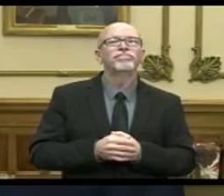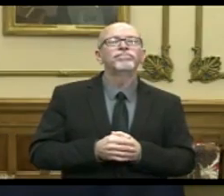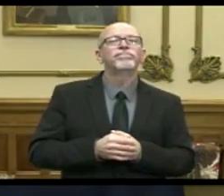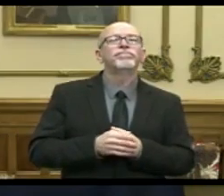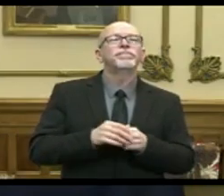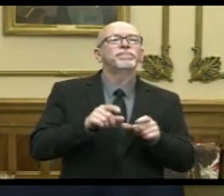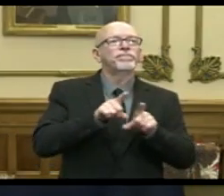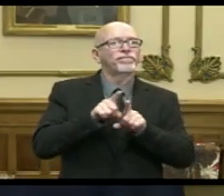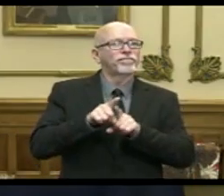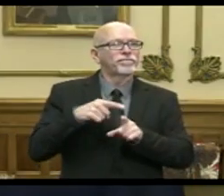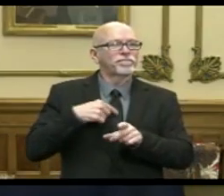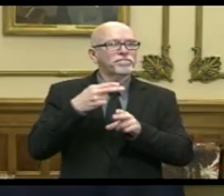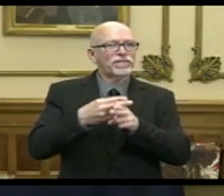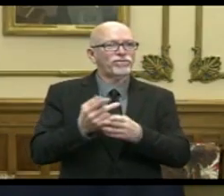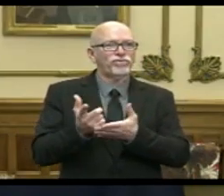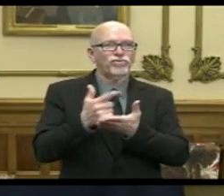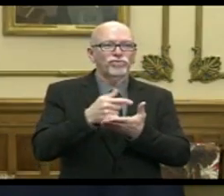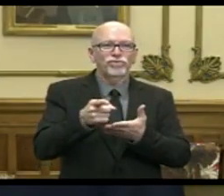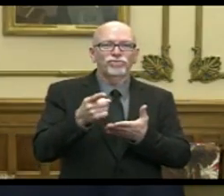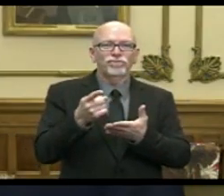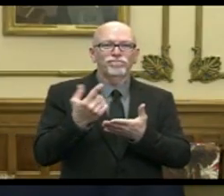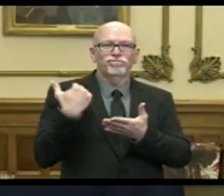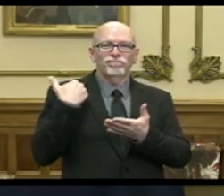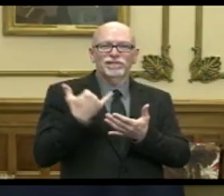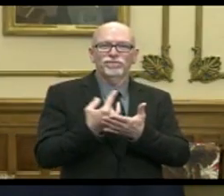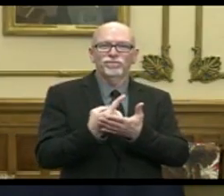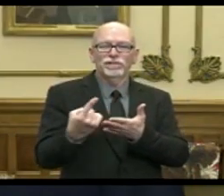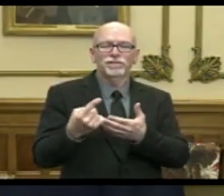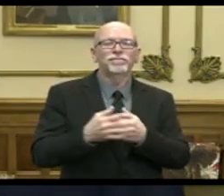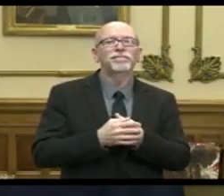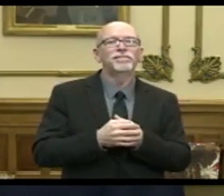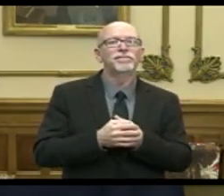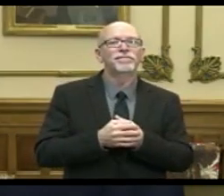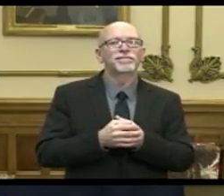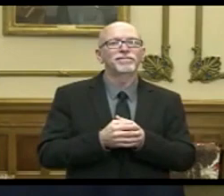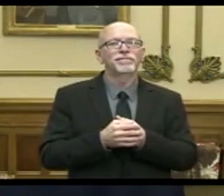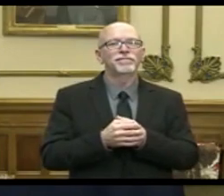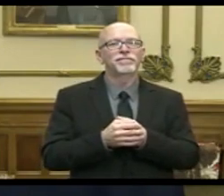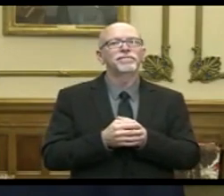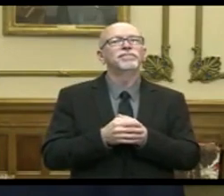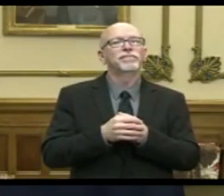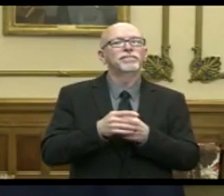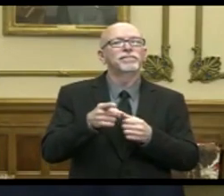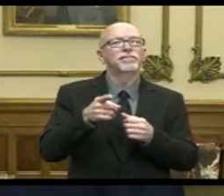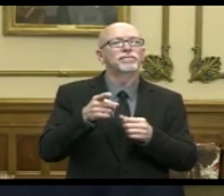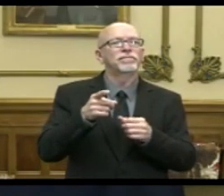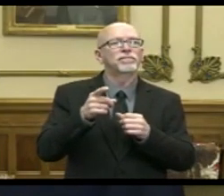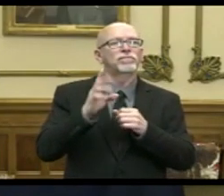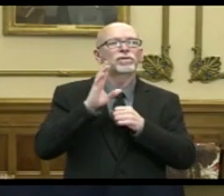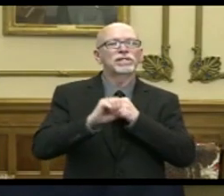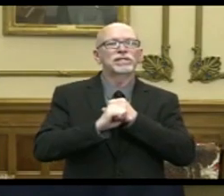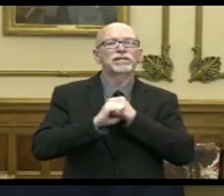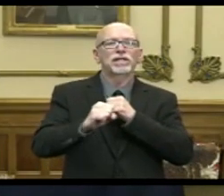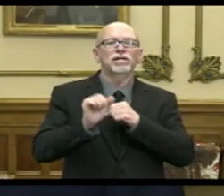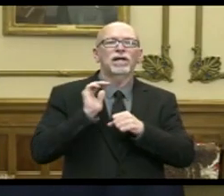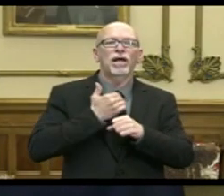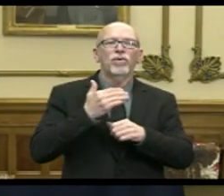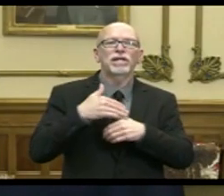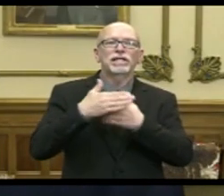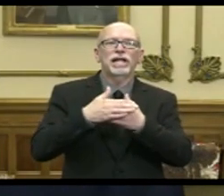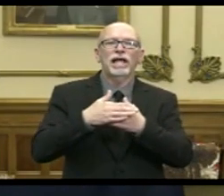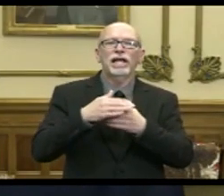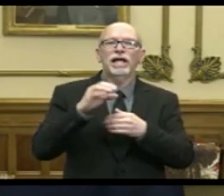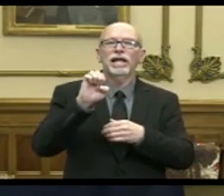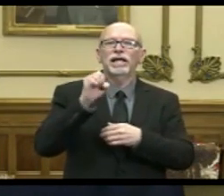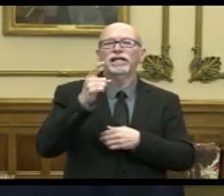What I mentioned earlier in the week was that the extension of our next executive